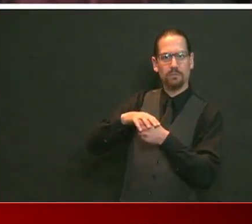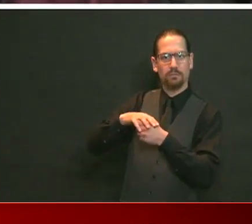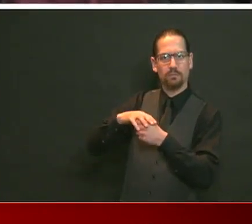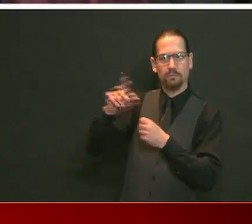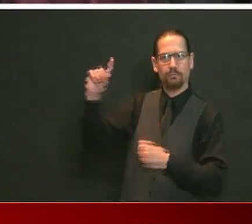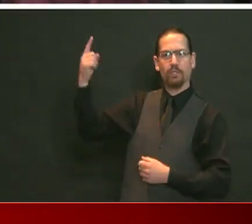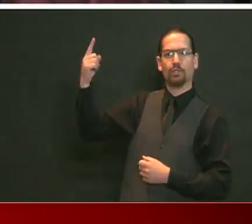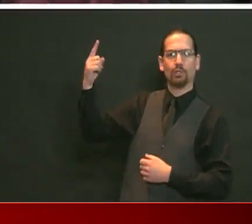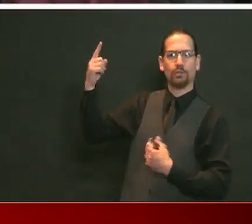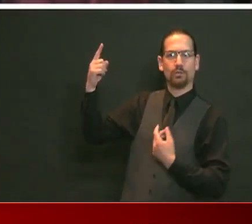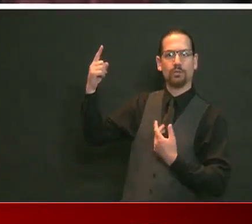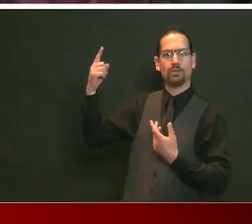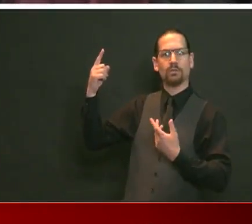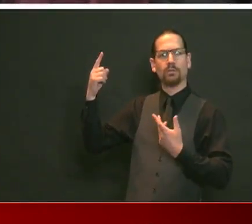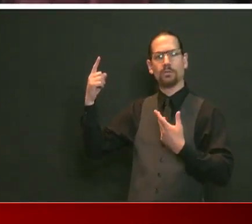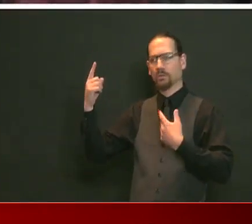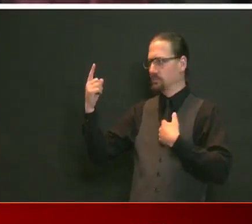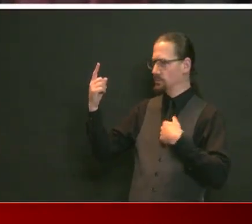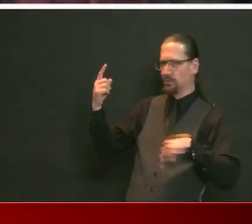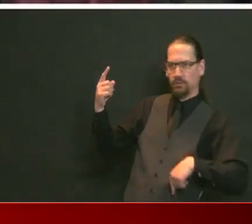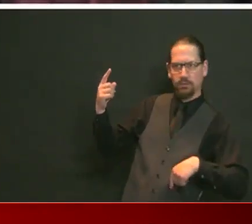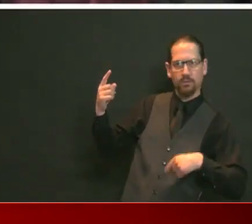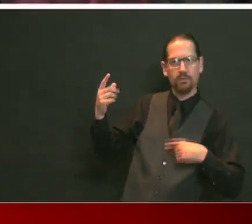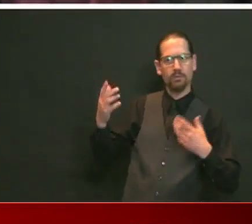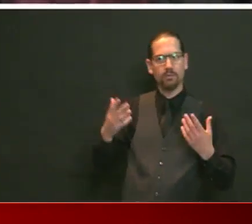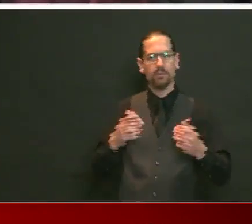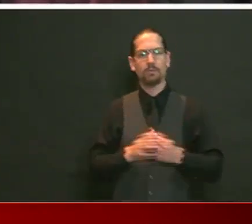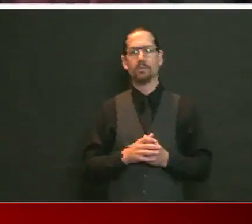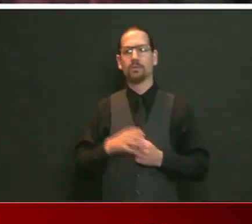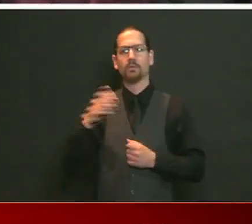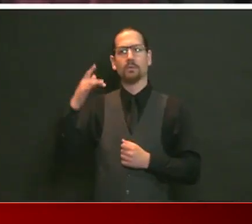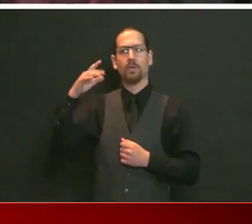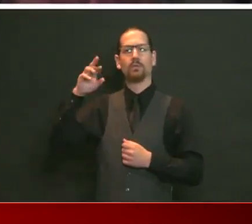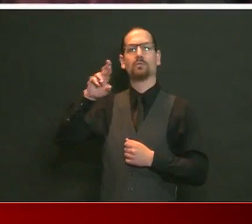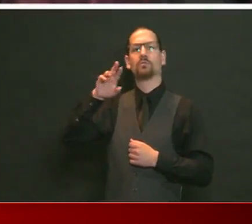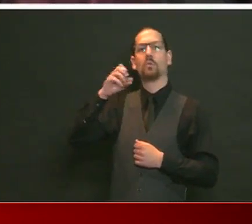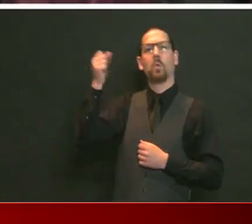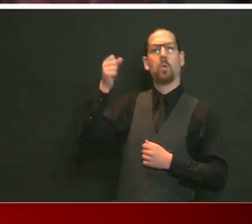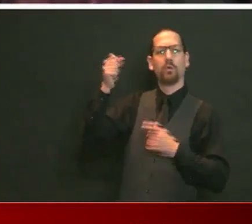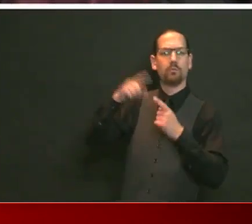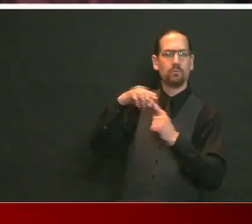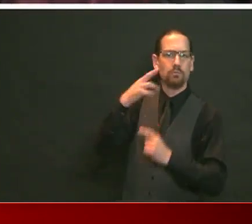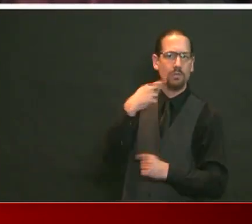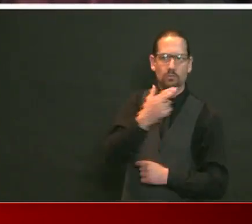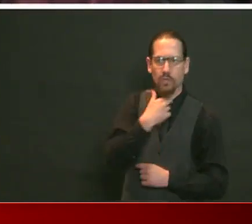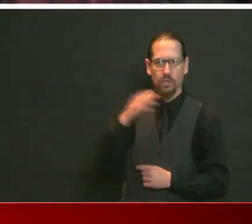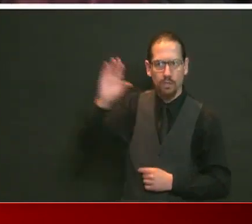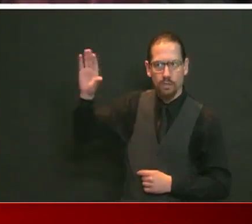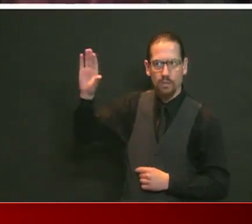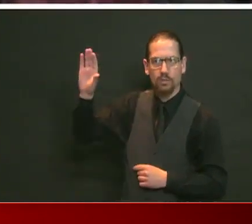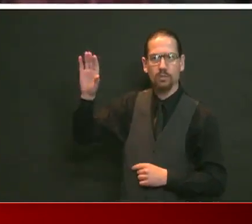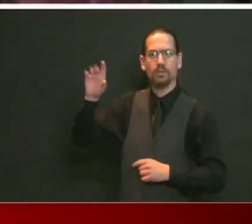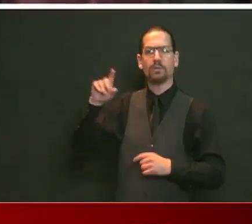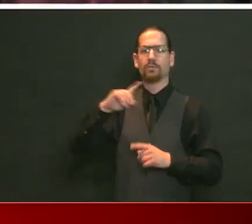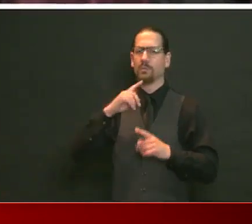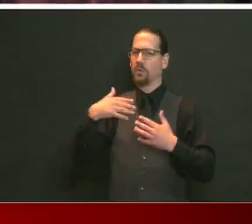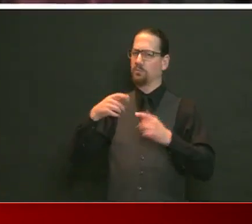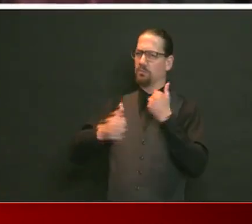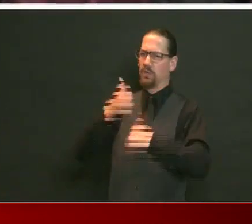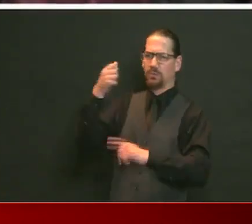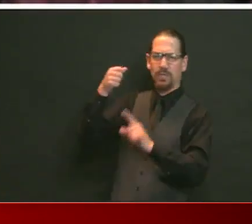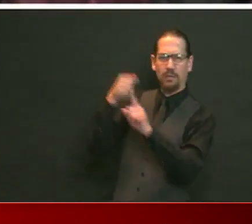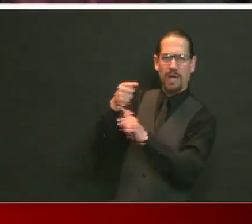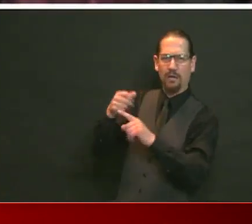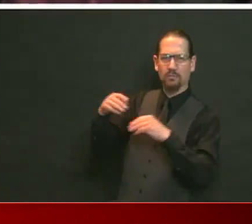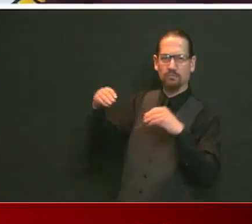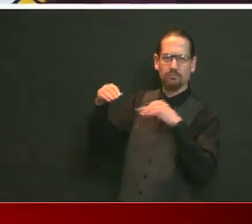that Rhode Island is still ahead on restaurants and retail, what do you say to Rhode Islanders who look at this, especially because Massachusetts has been more hard hit and say how come they are